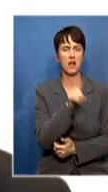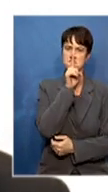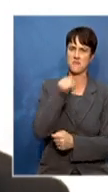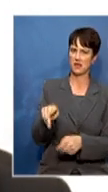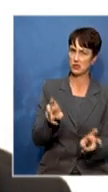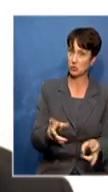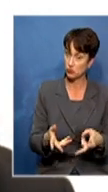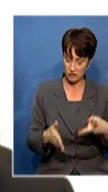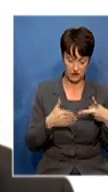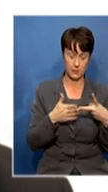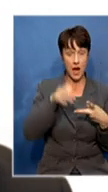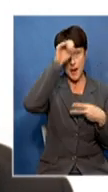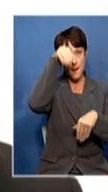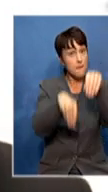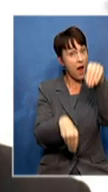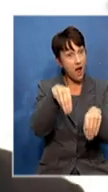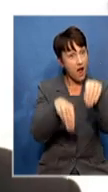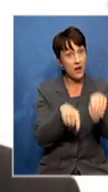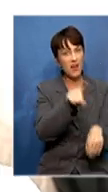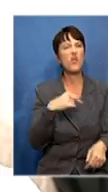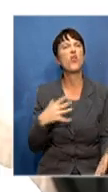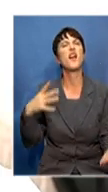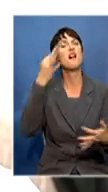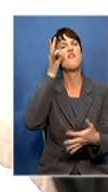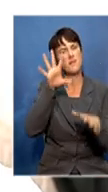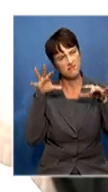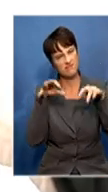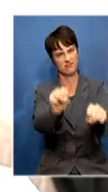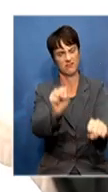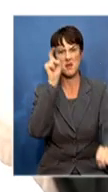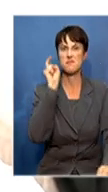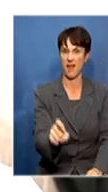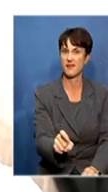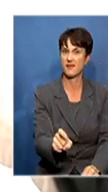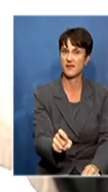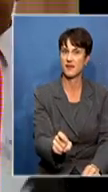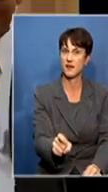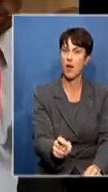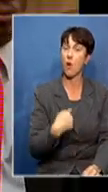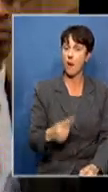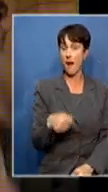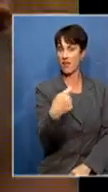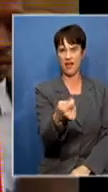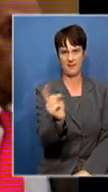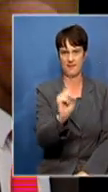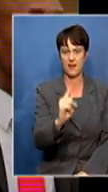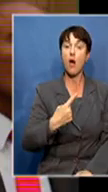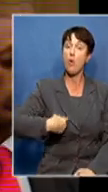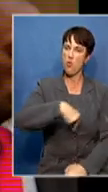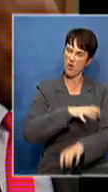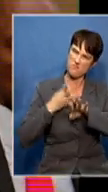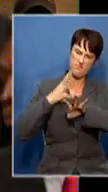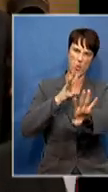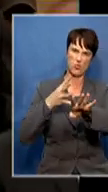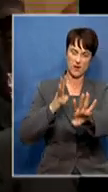and those mines we nationalise we are not going to pay for them. We are a protest movement. Malema downplayed the